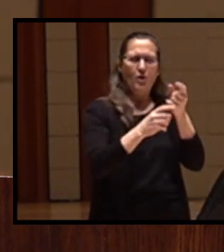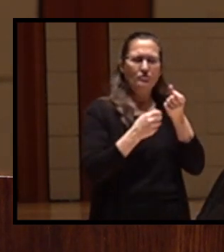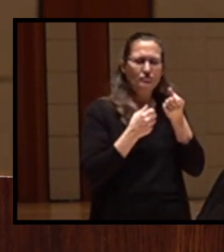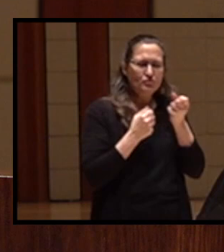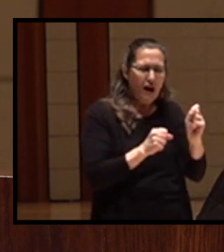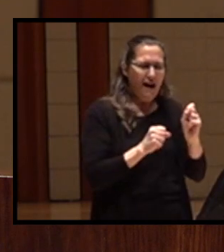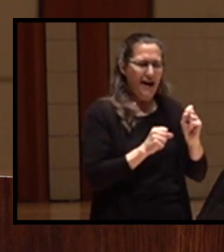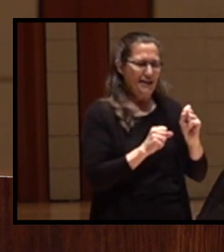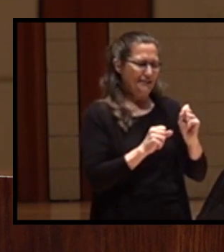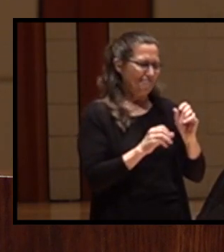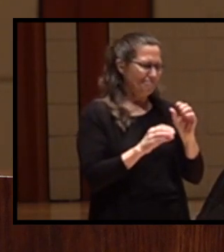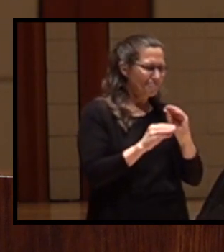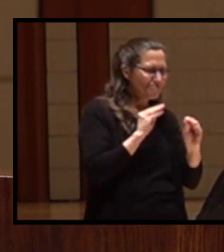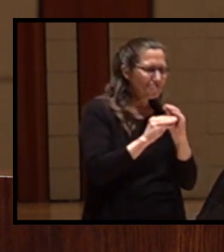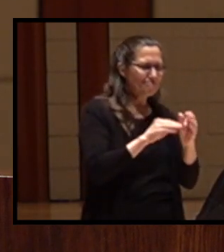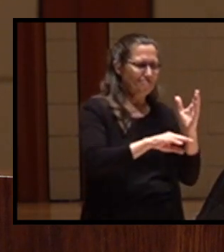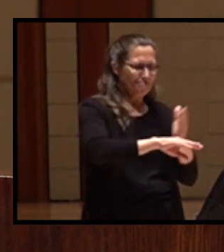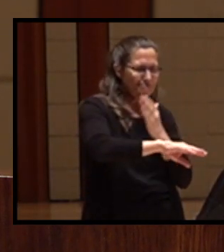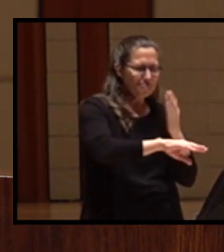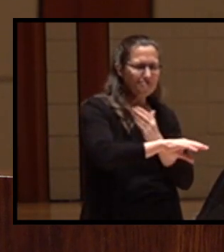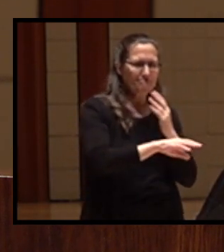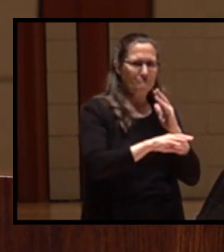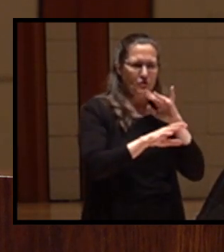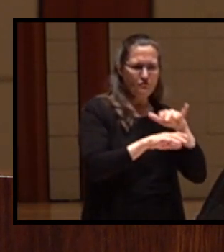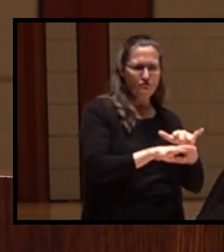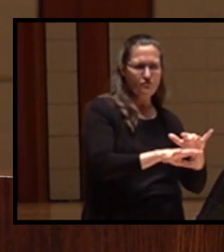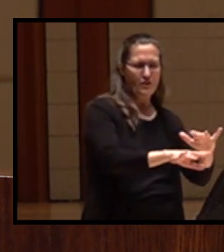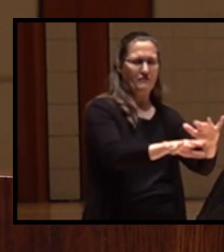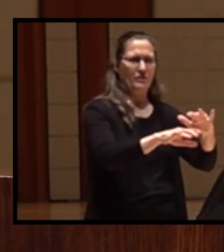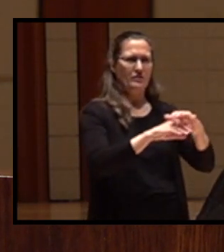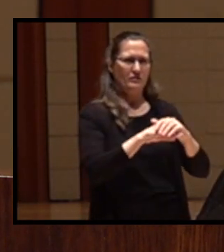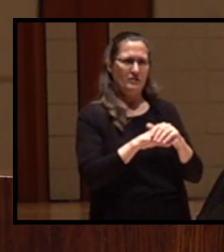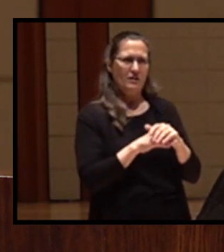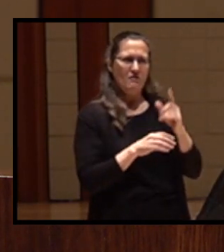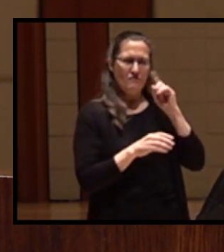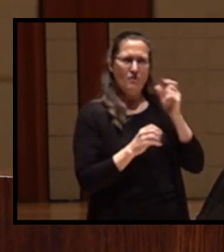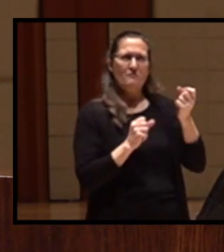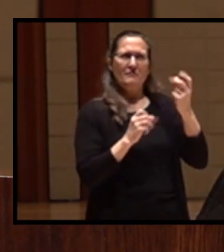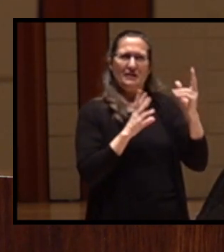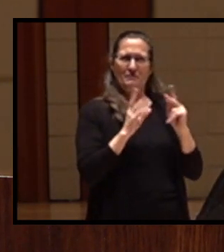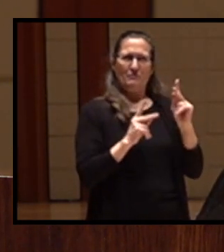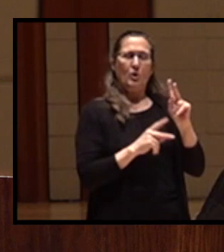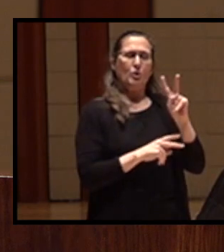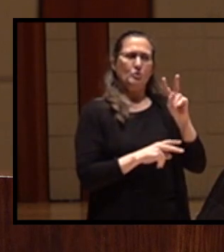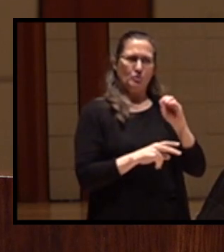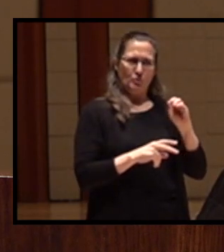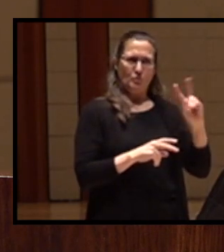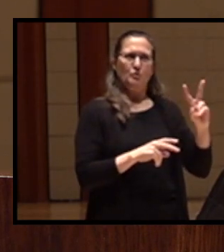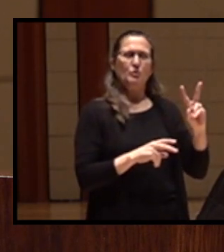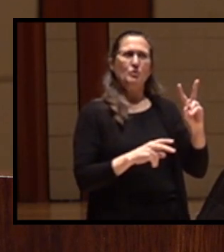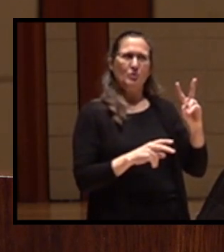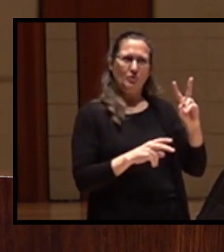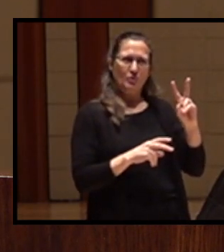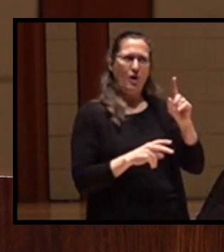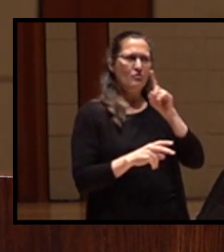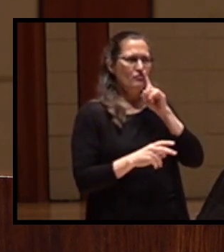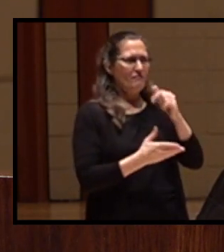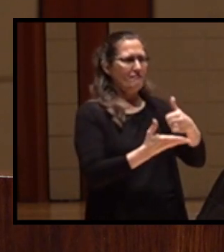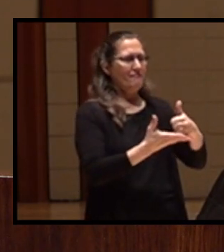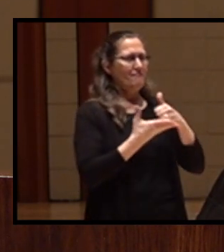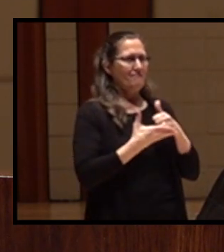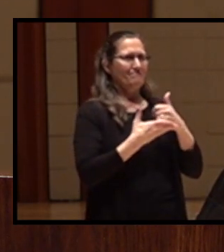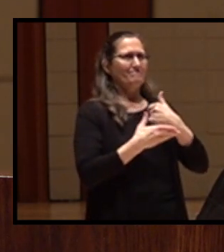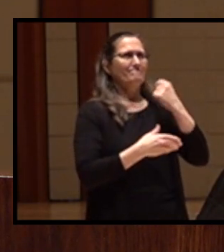Just like me, for many people, the 2002 fish kill was the miner's canary, alerting us that there were severe